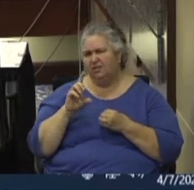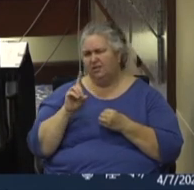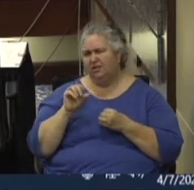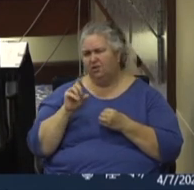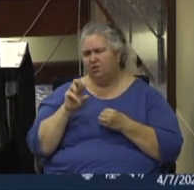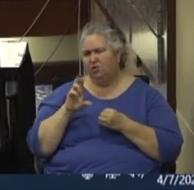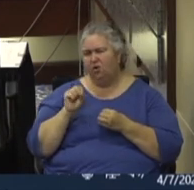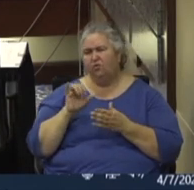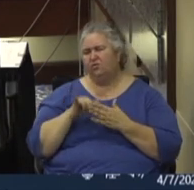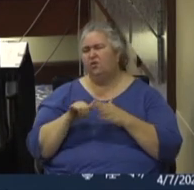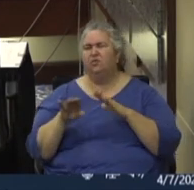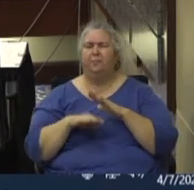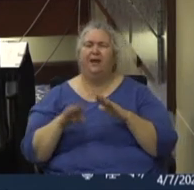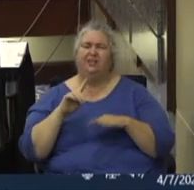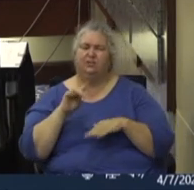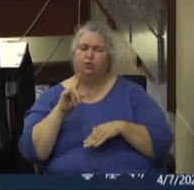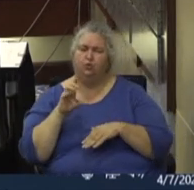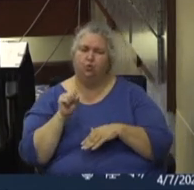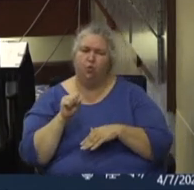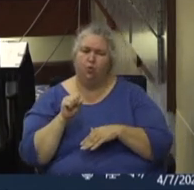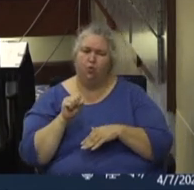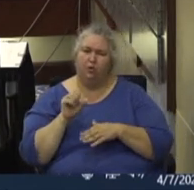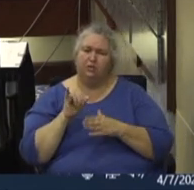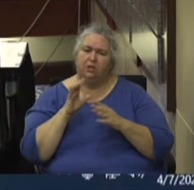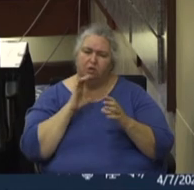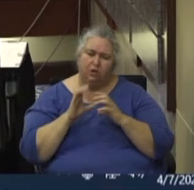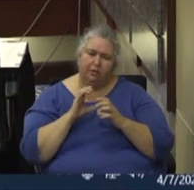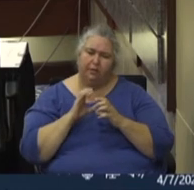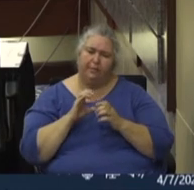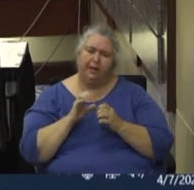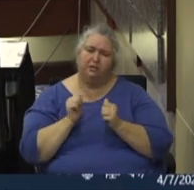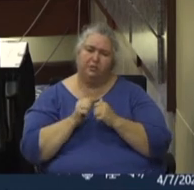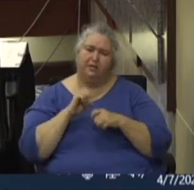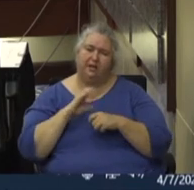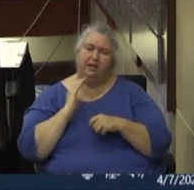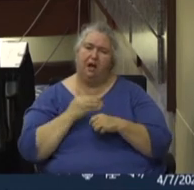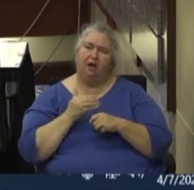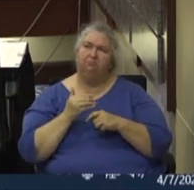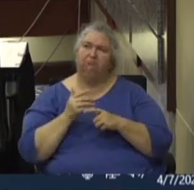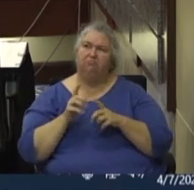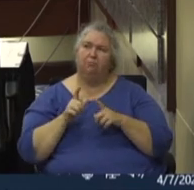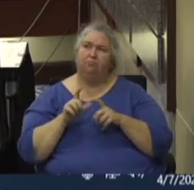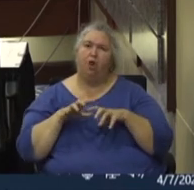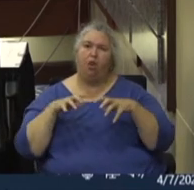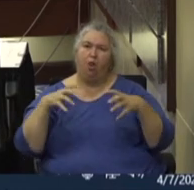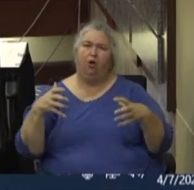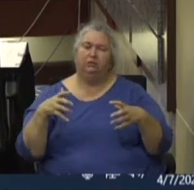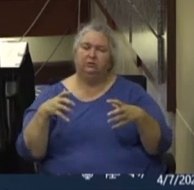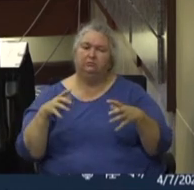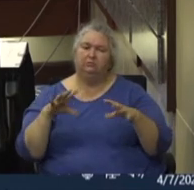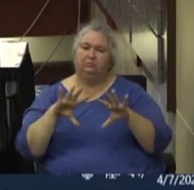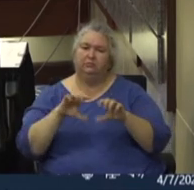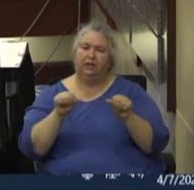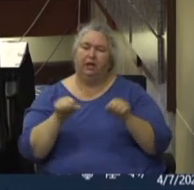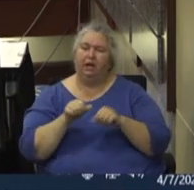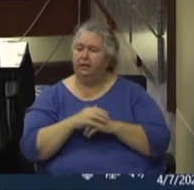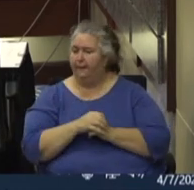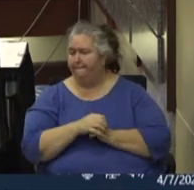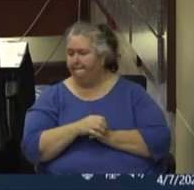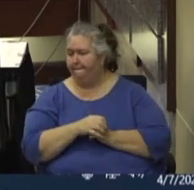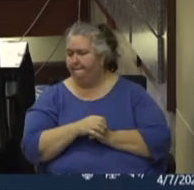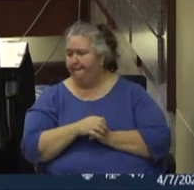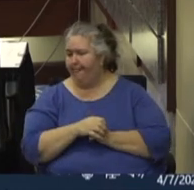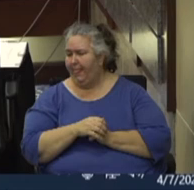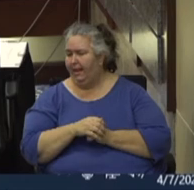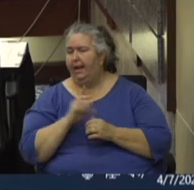basic tools of, uh, communication within our large sector. And we're in communication with our school districts